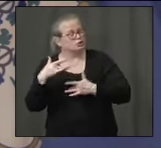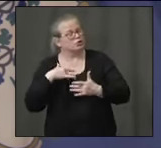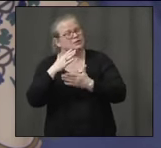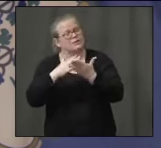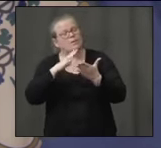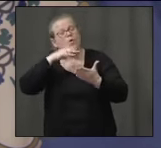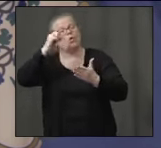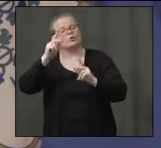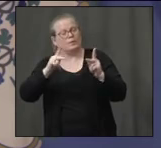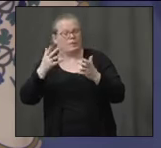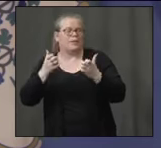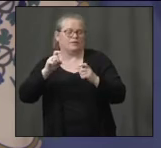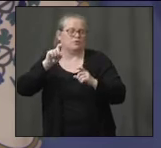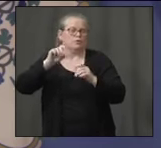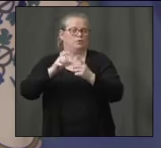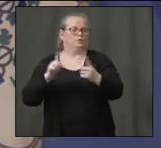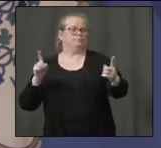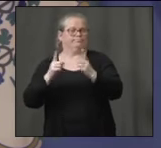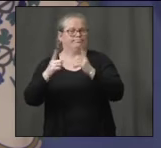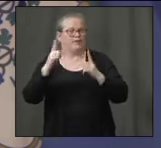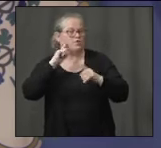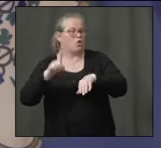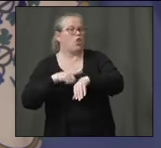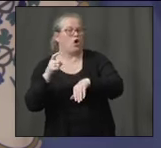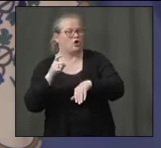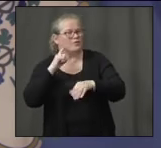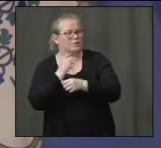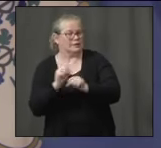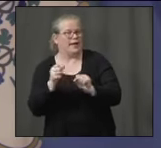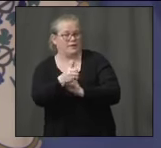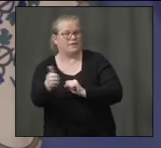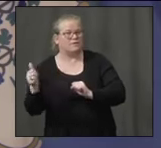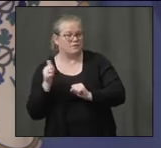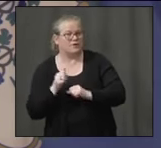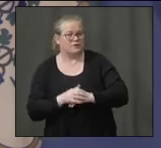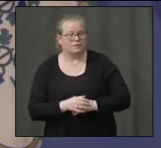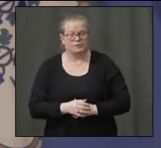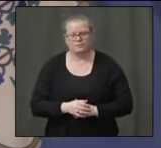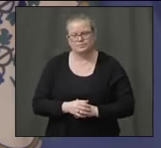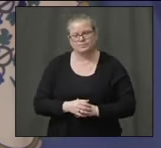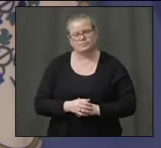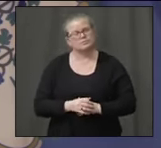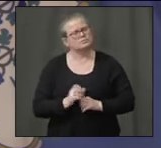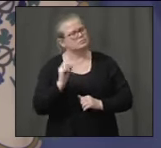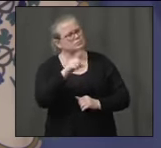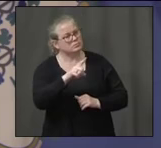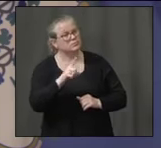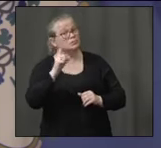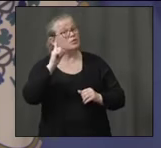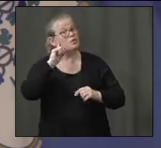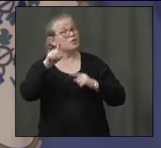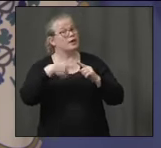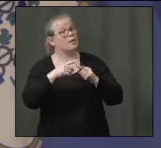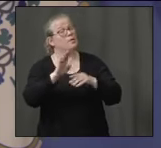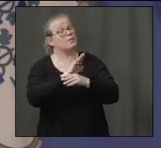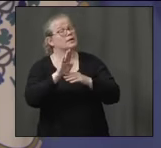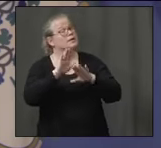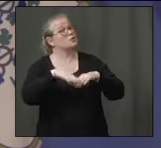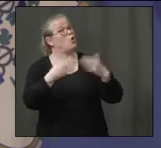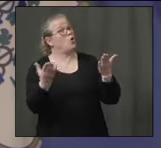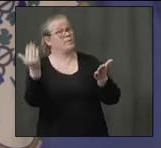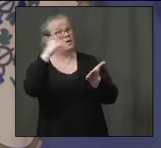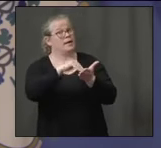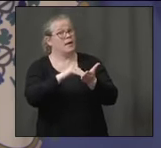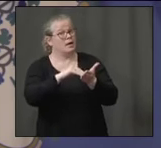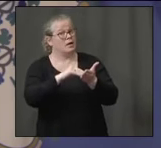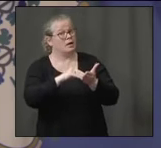play it safe. And so similarly, when you start to think about reopening businesses, do you anticipate that there will be some